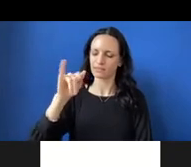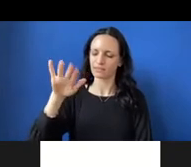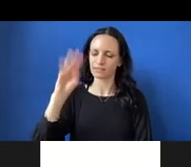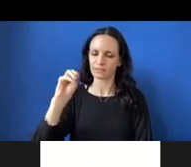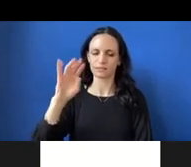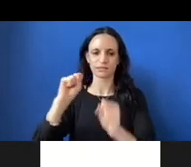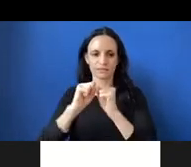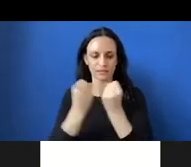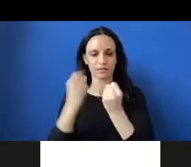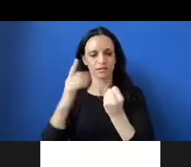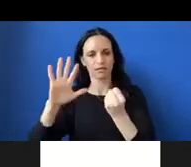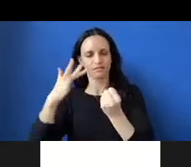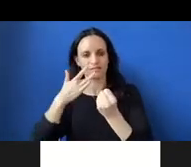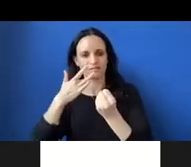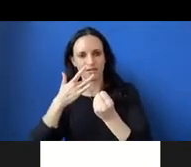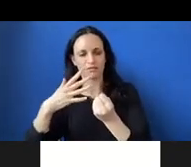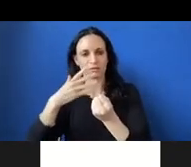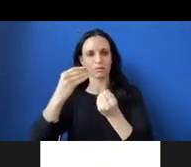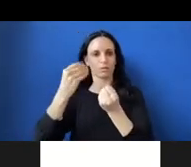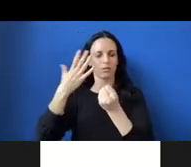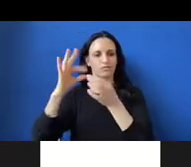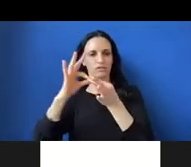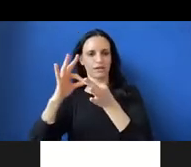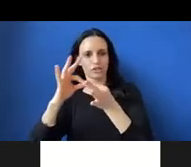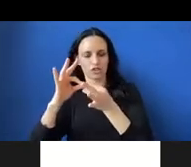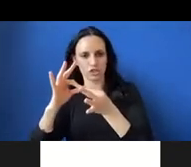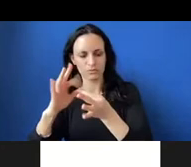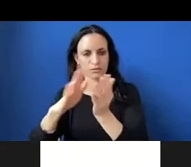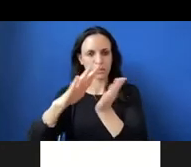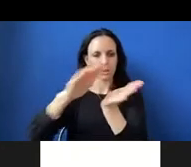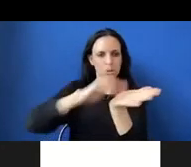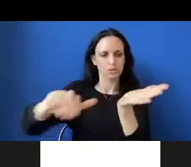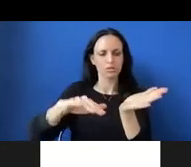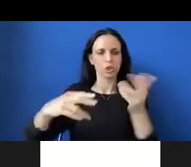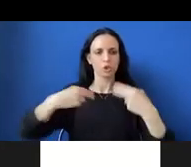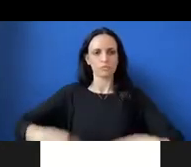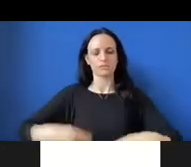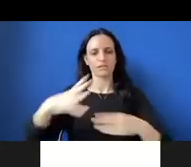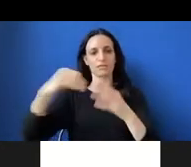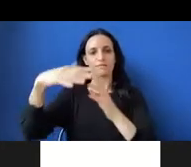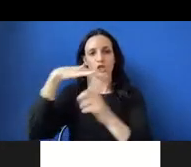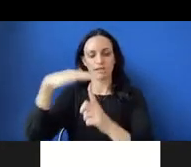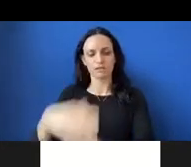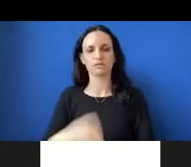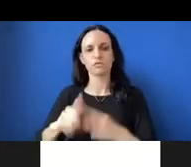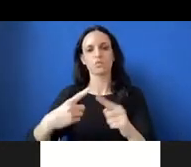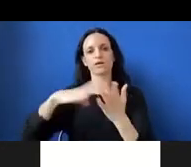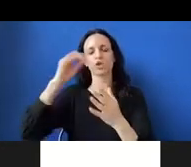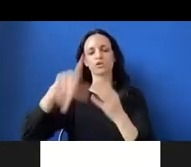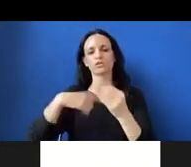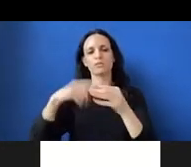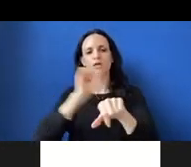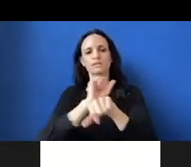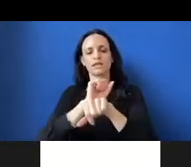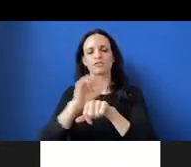favor white wealth accumulation at the expense of human beings in the environment. When I learned about slavery and anti-black racism